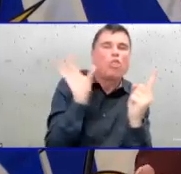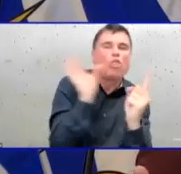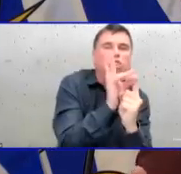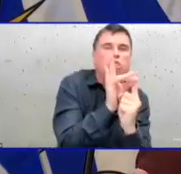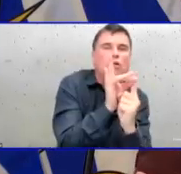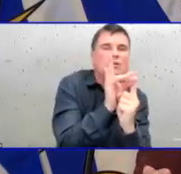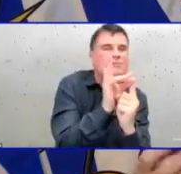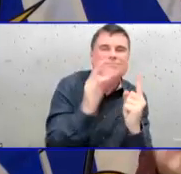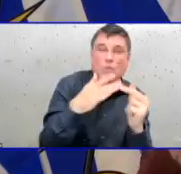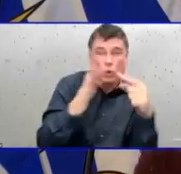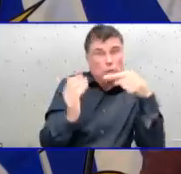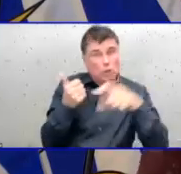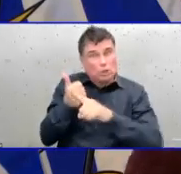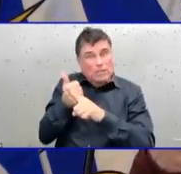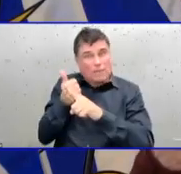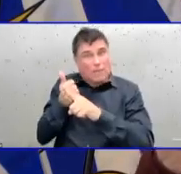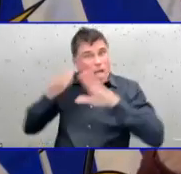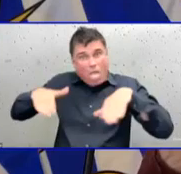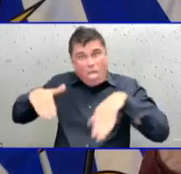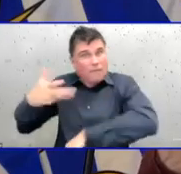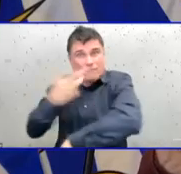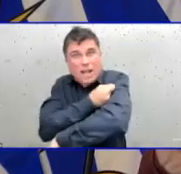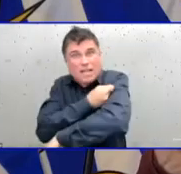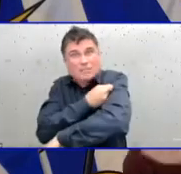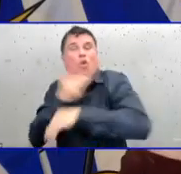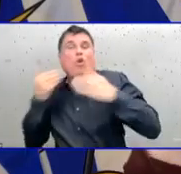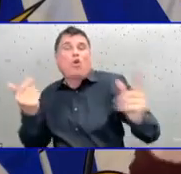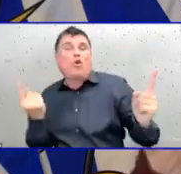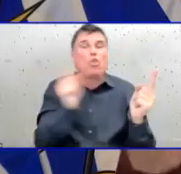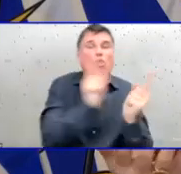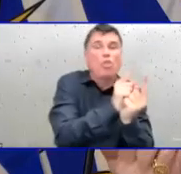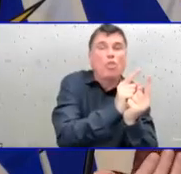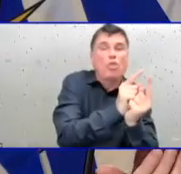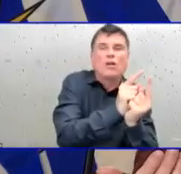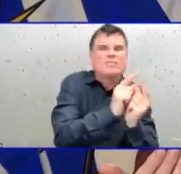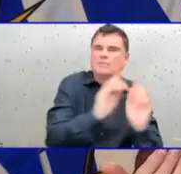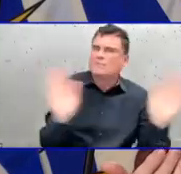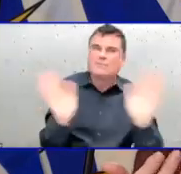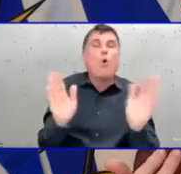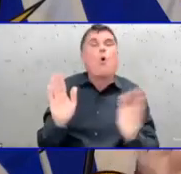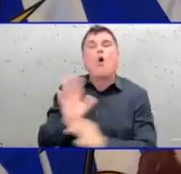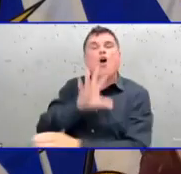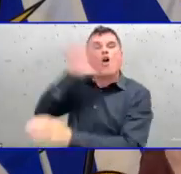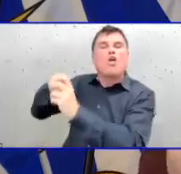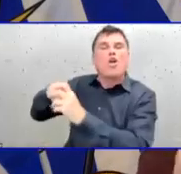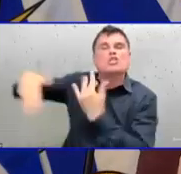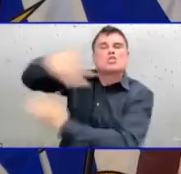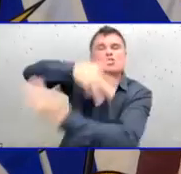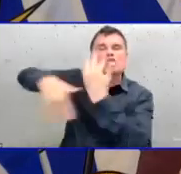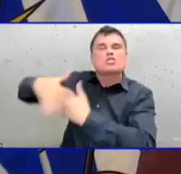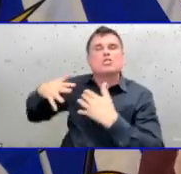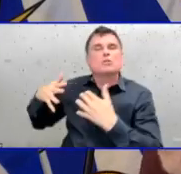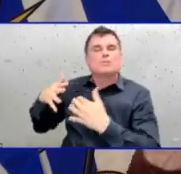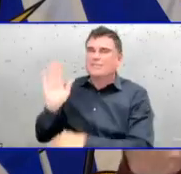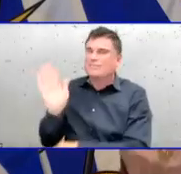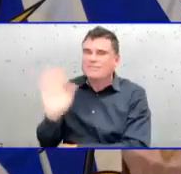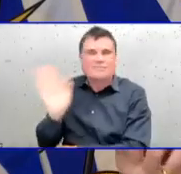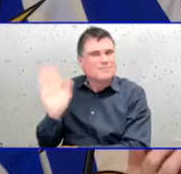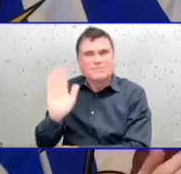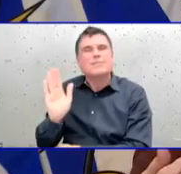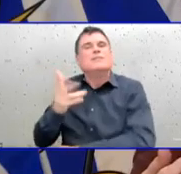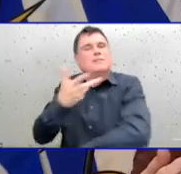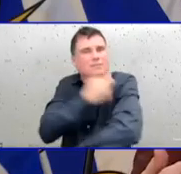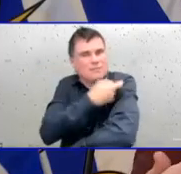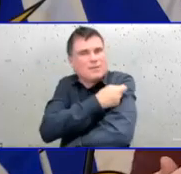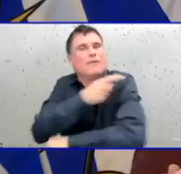quite easily. For the rest of us, it also means we have to be aware of older people in our lives and the risk